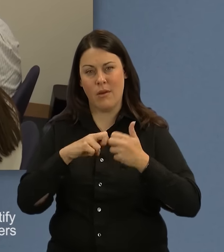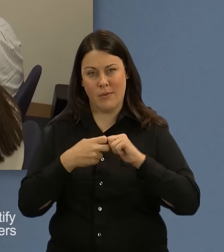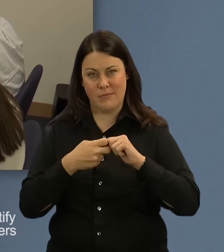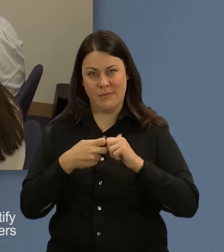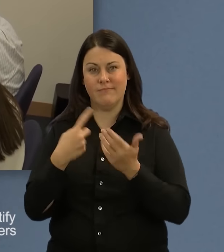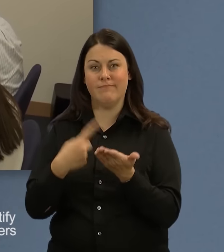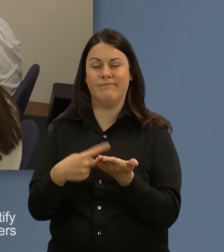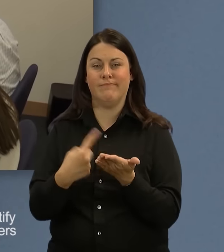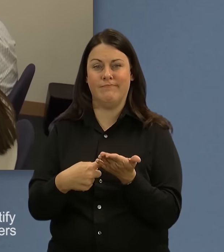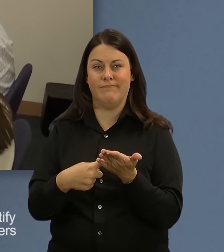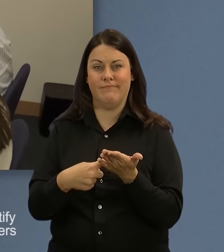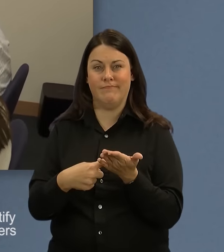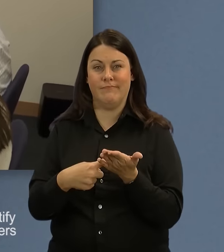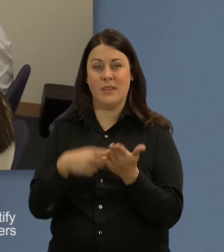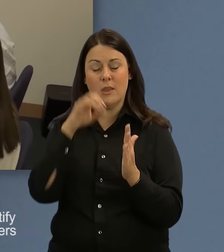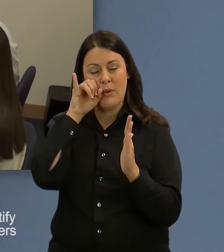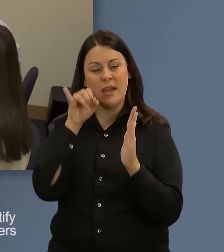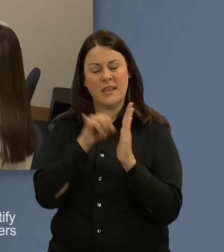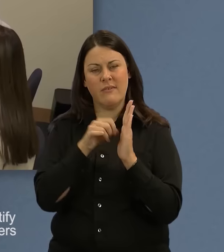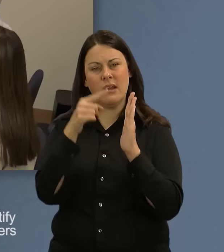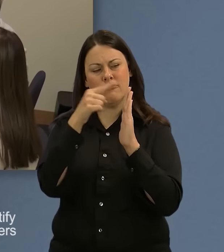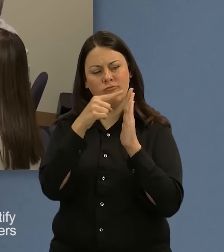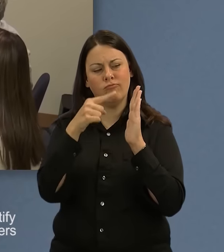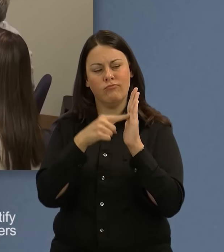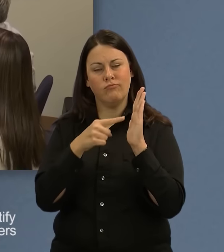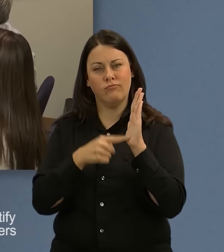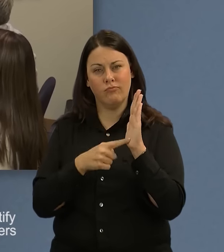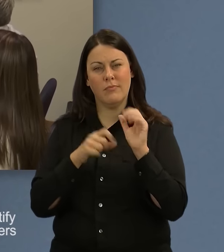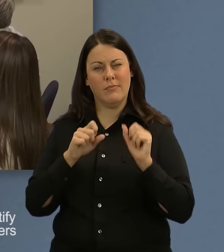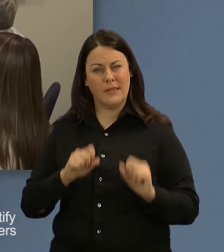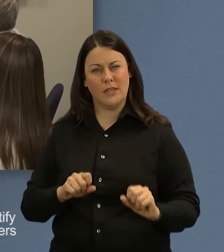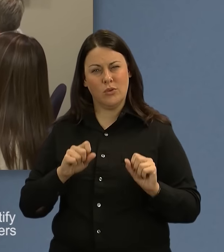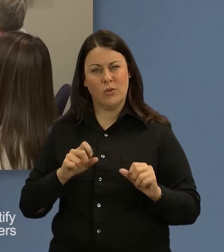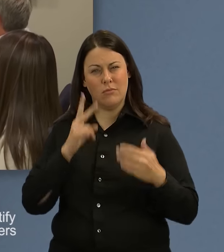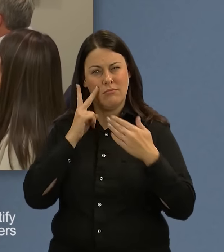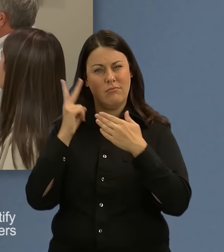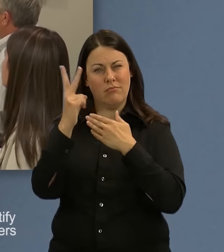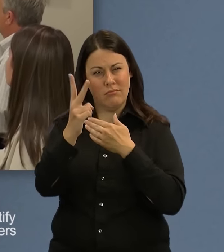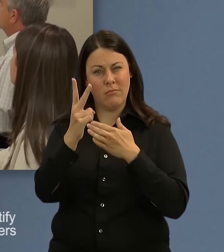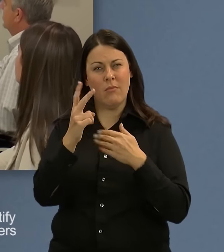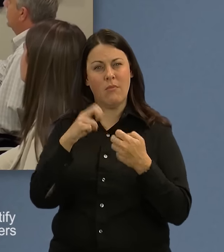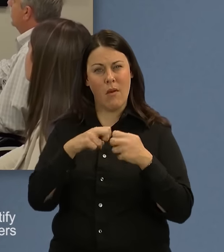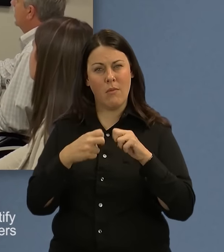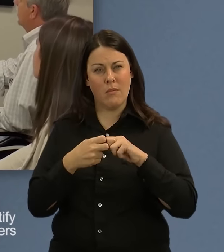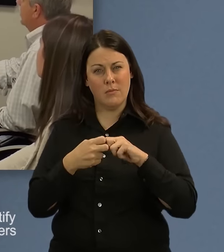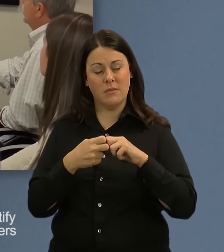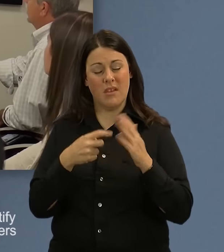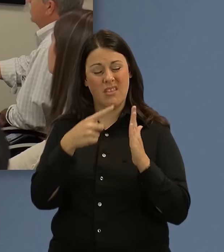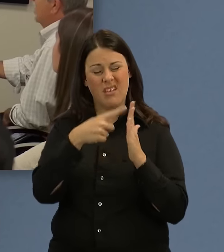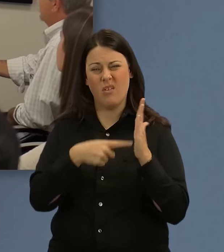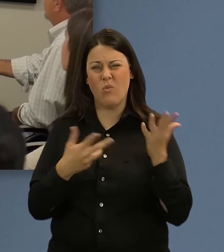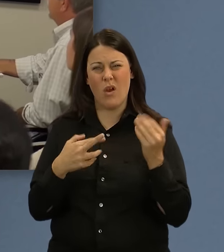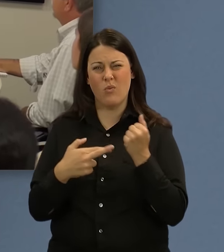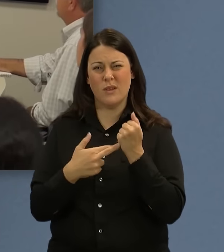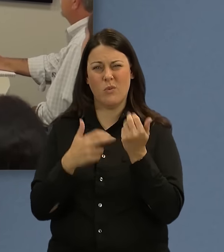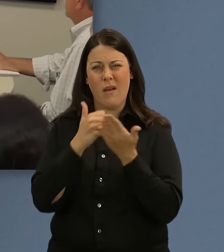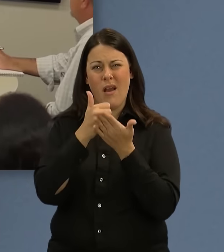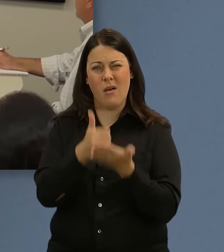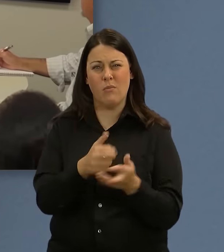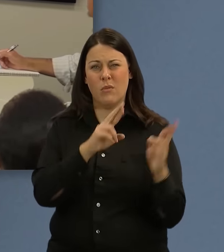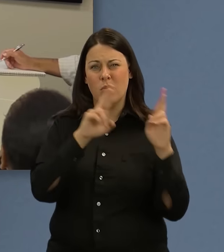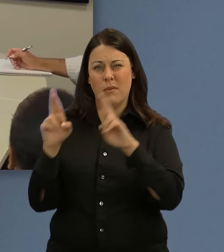Participants identify these potential issues and discuss resources that are available to help workers prepare